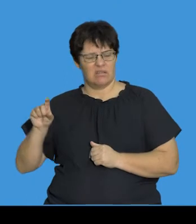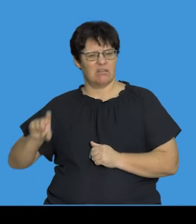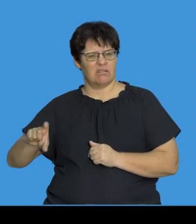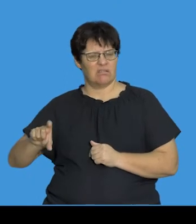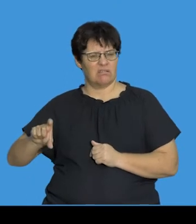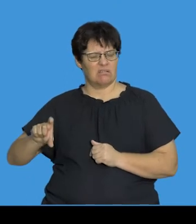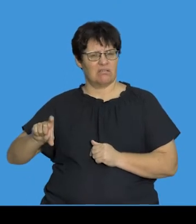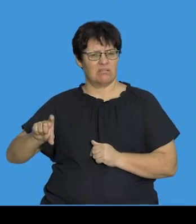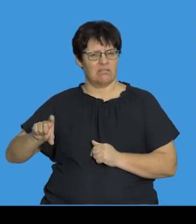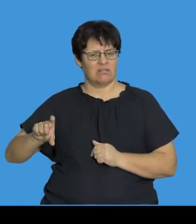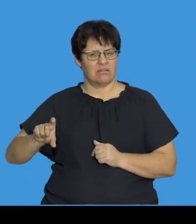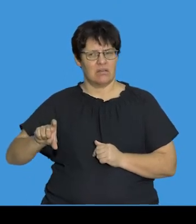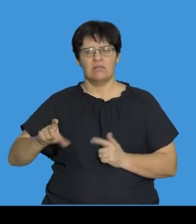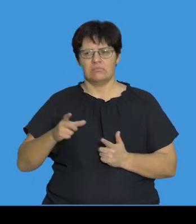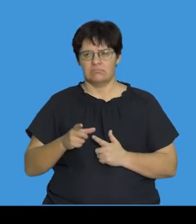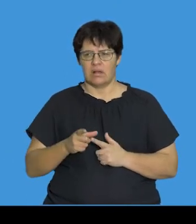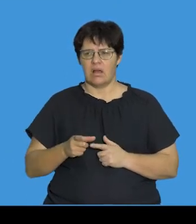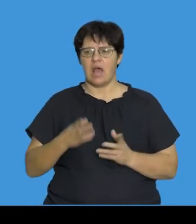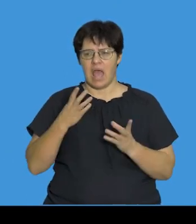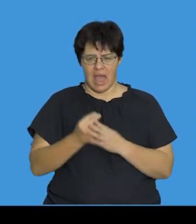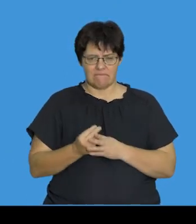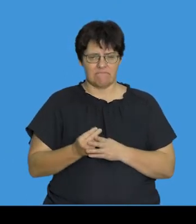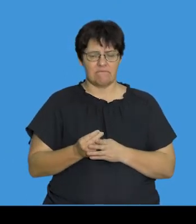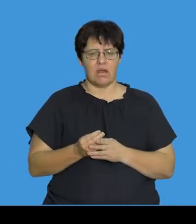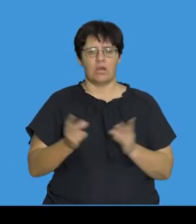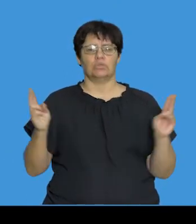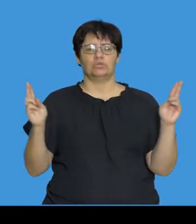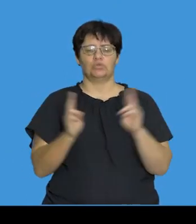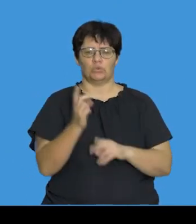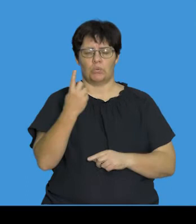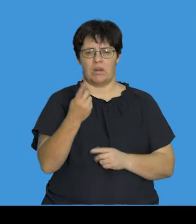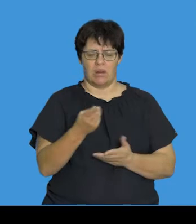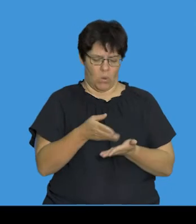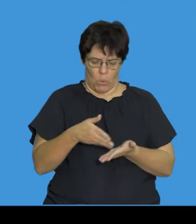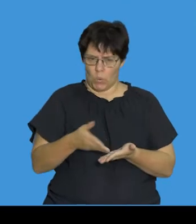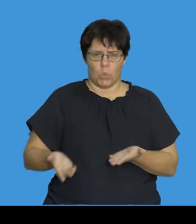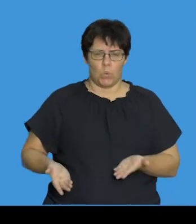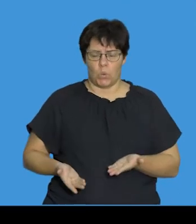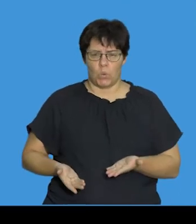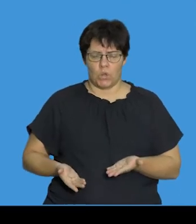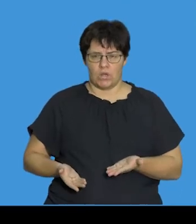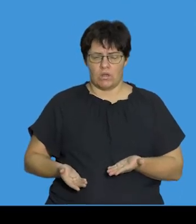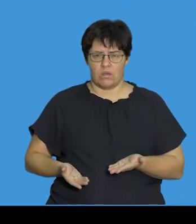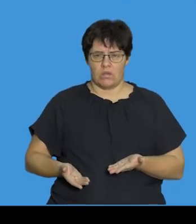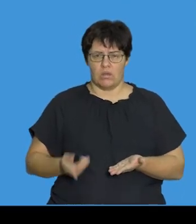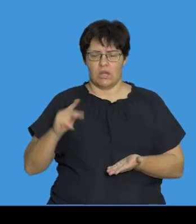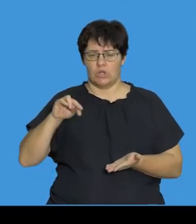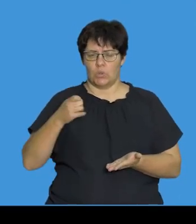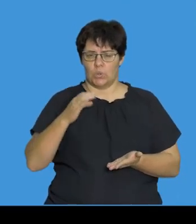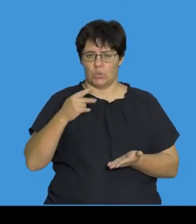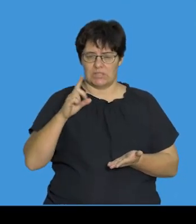is a sequence that lacks a nucleotide. And this missing nucleotide has resulted in